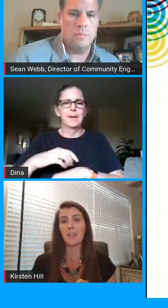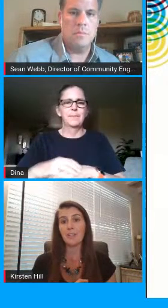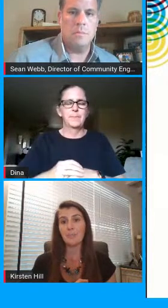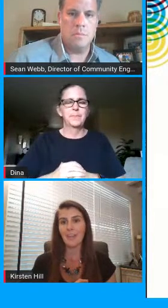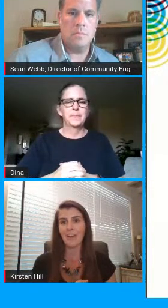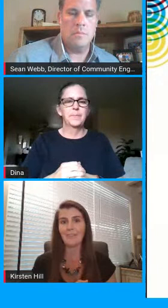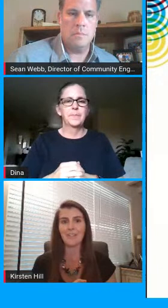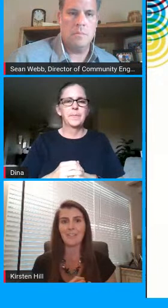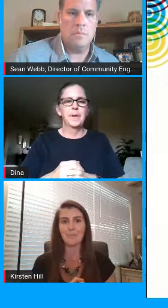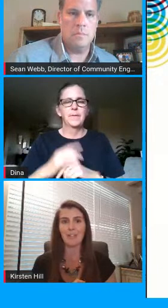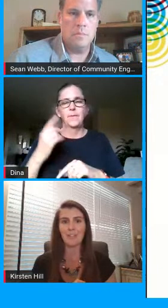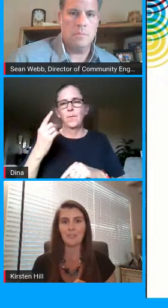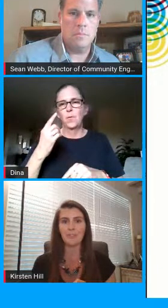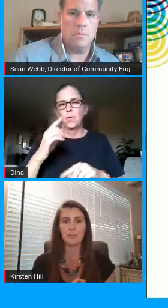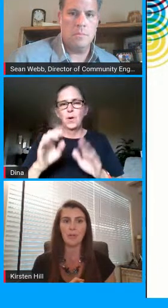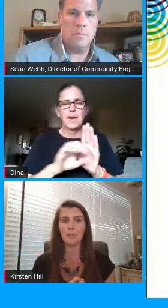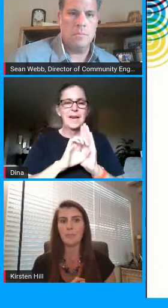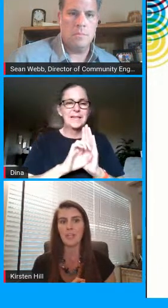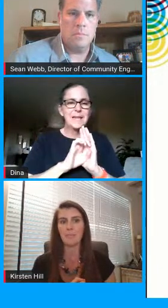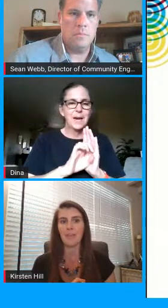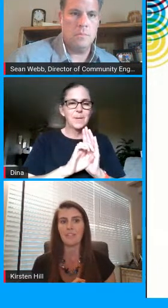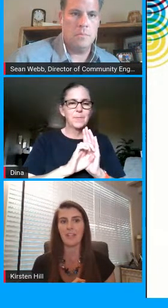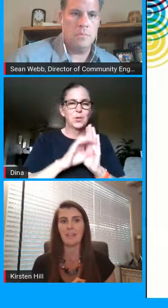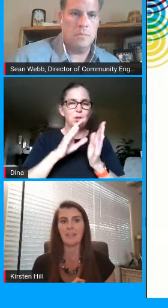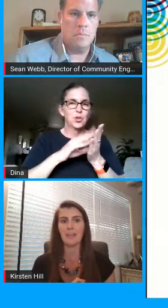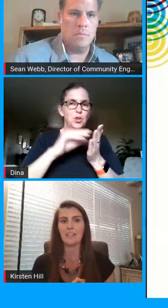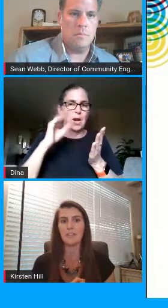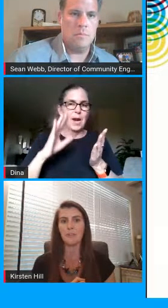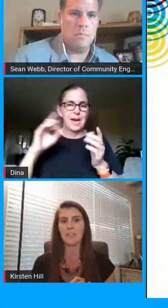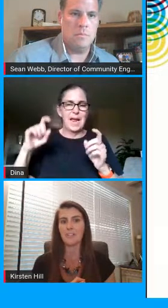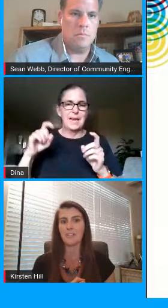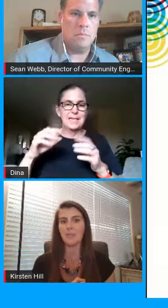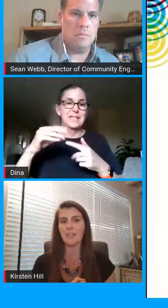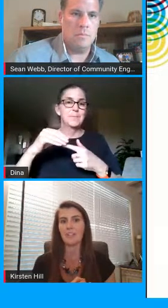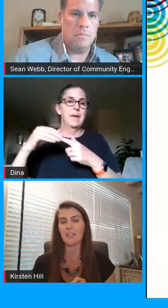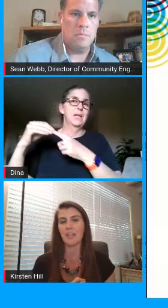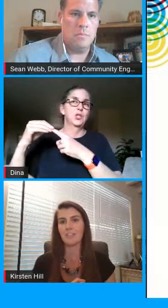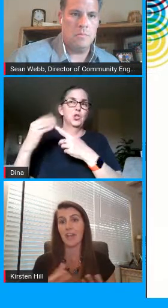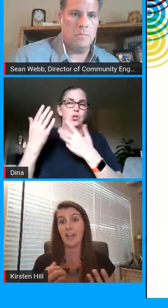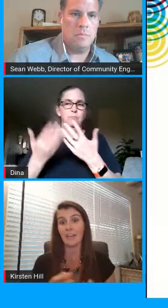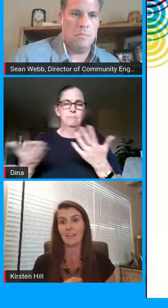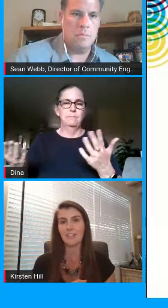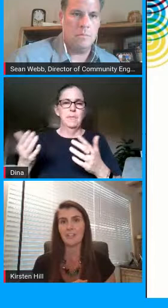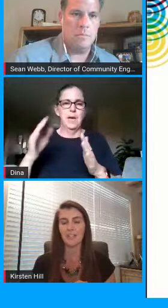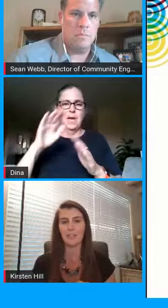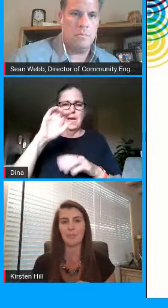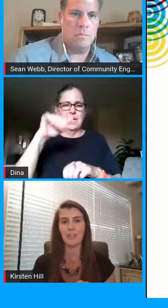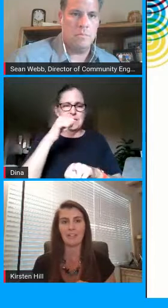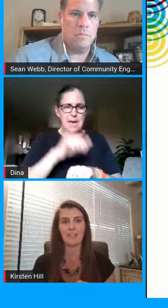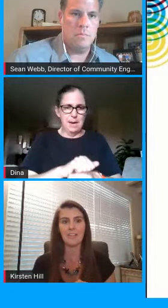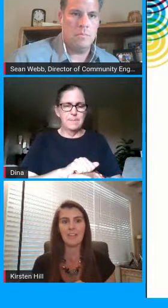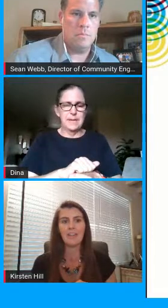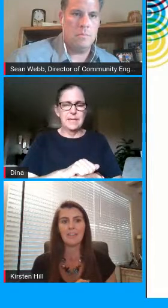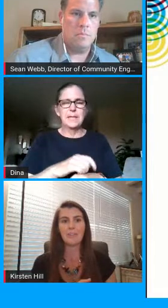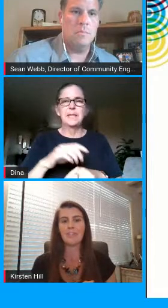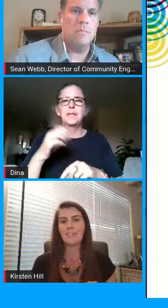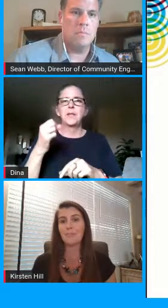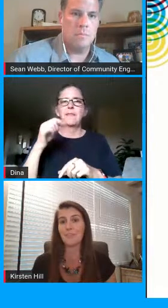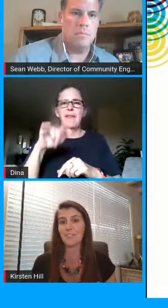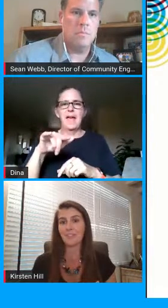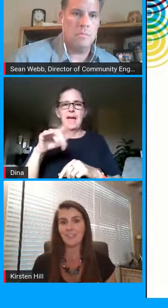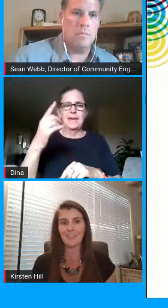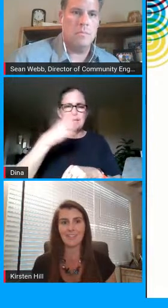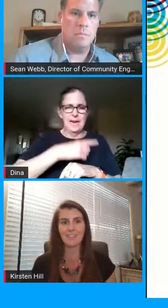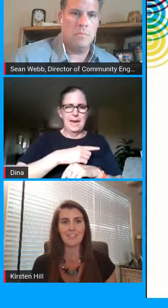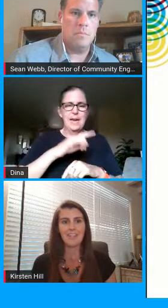for example a child may have a special small group time that day and a different assignment each day to add onto their daily plan so